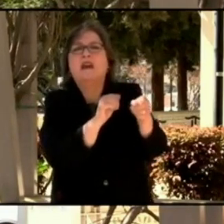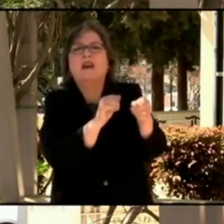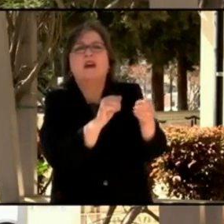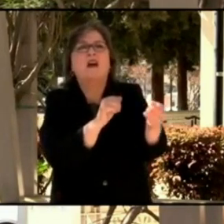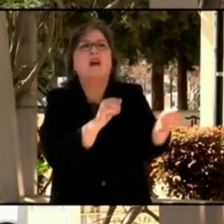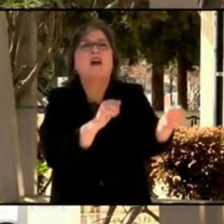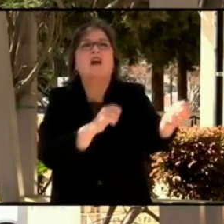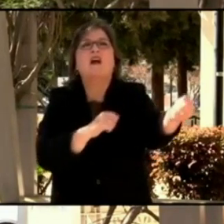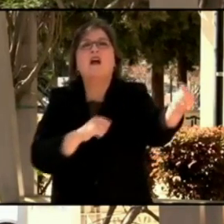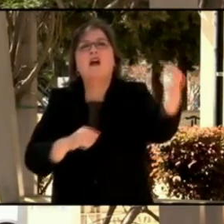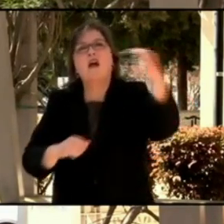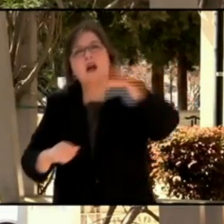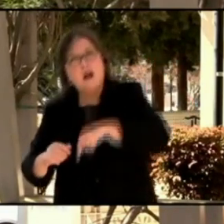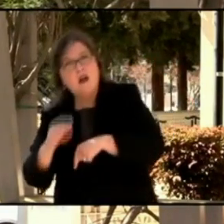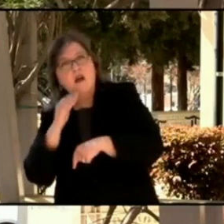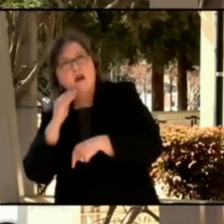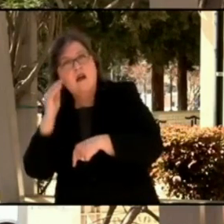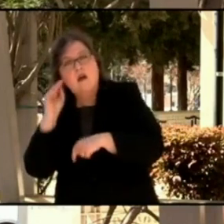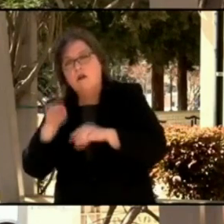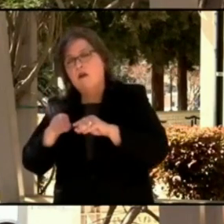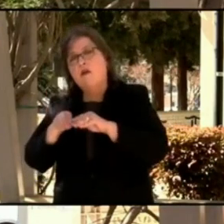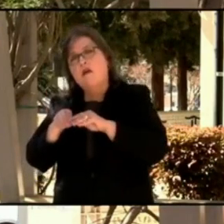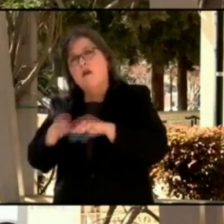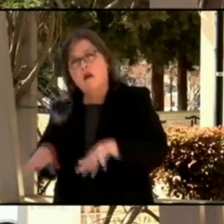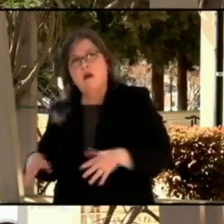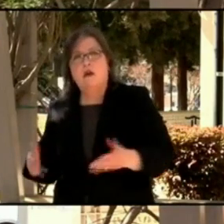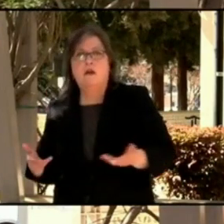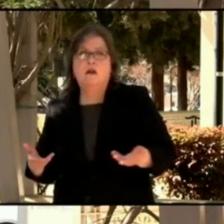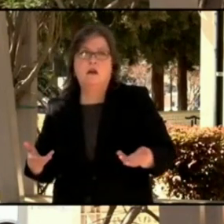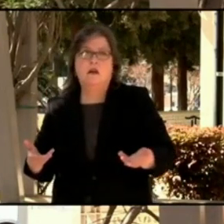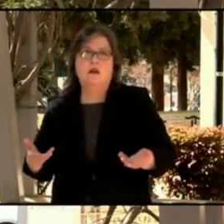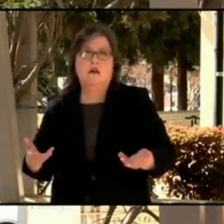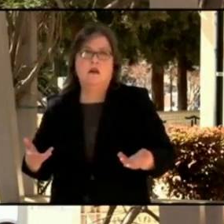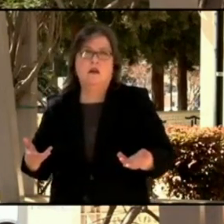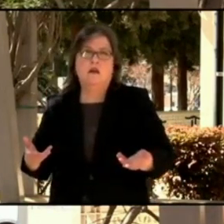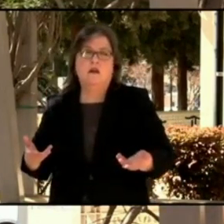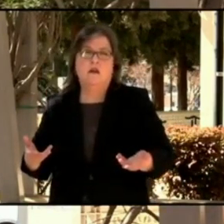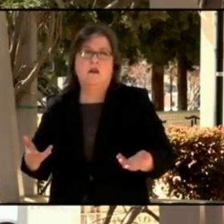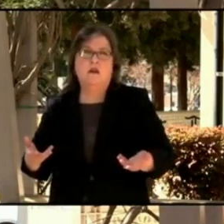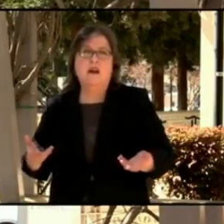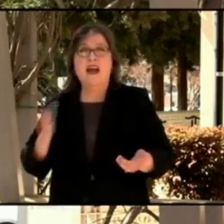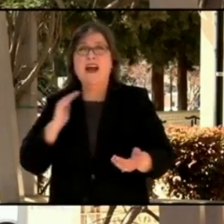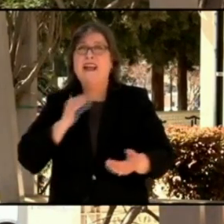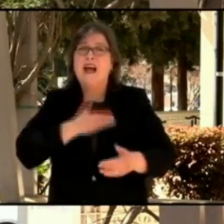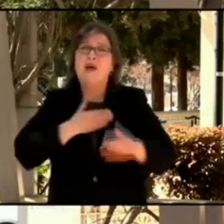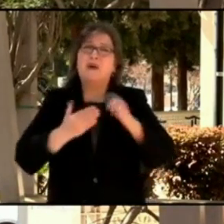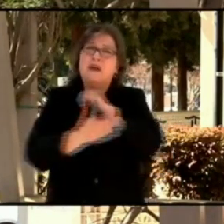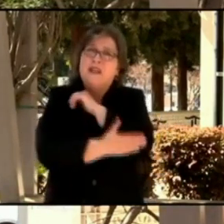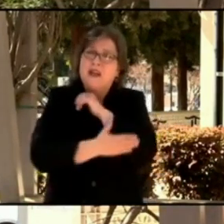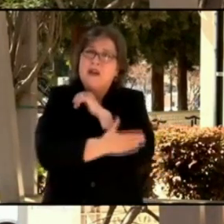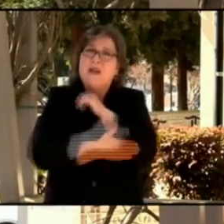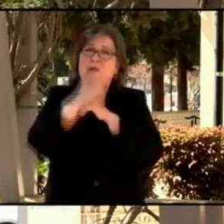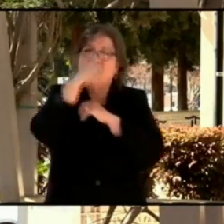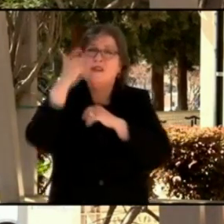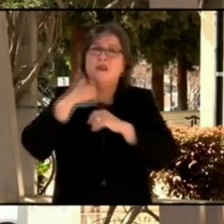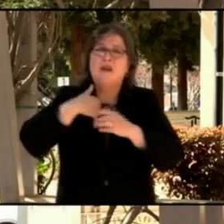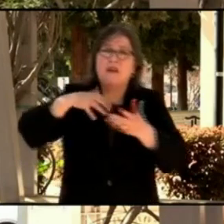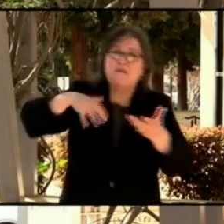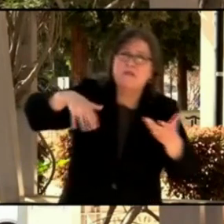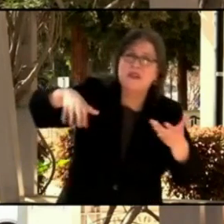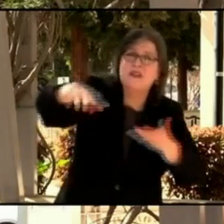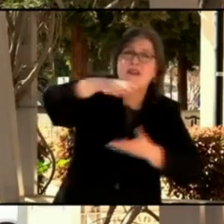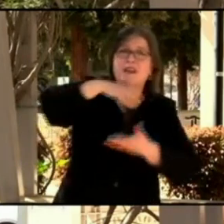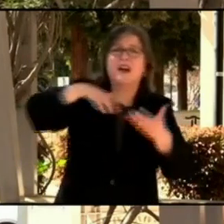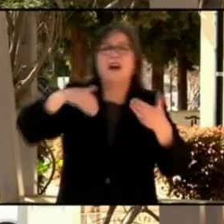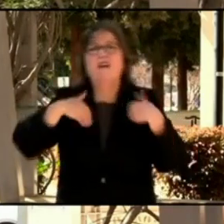county historically, just because of the demographic mix, people have family from